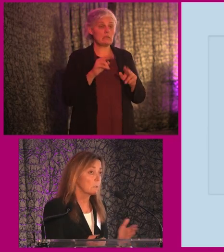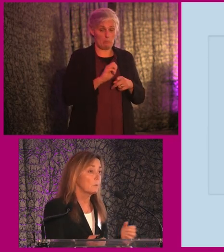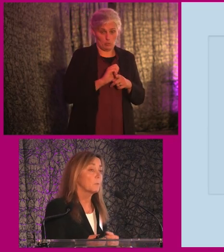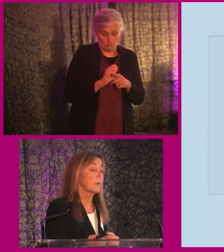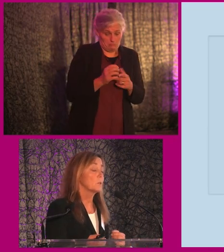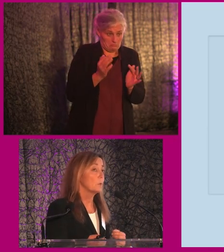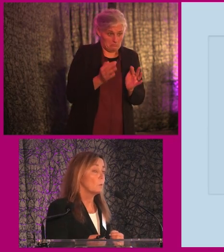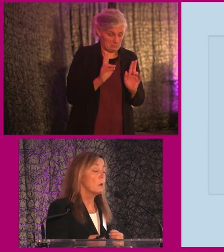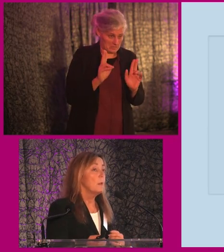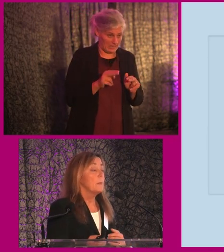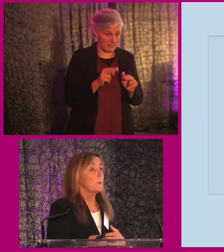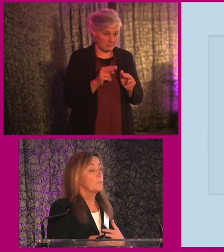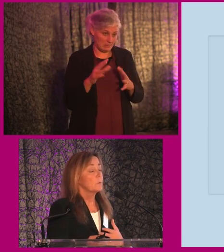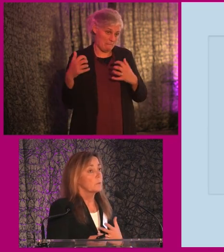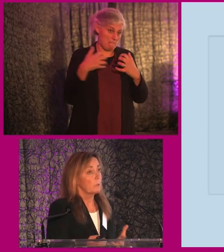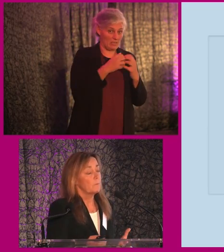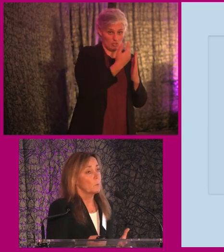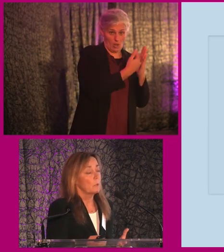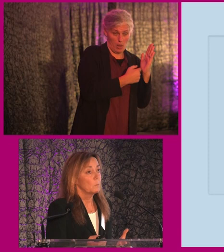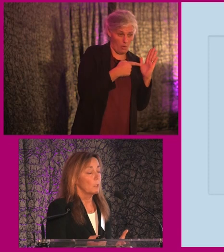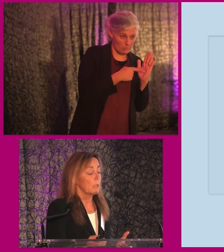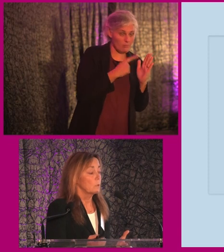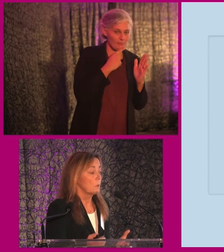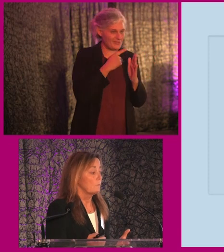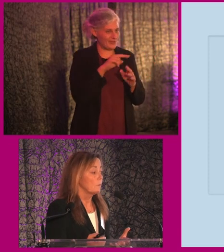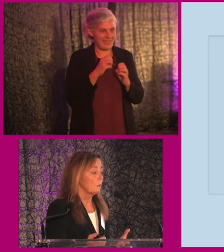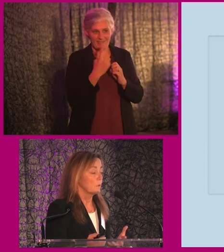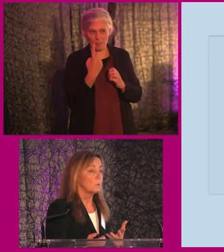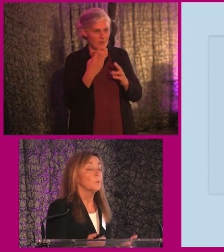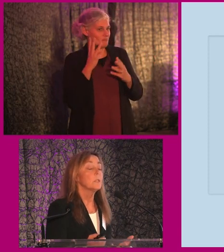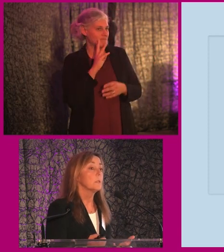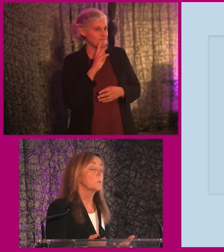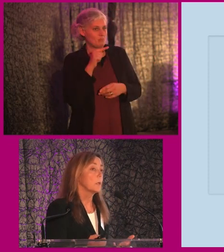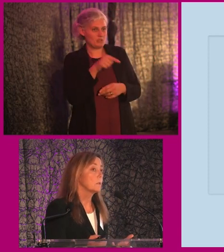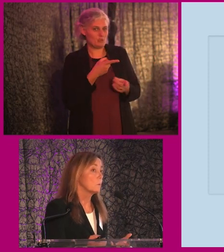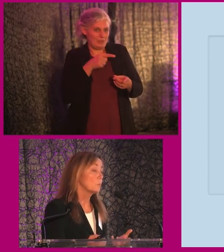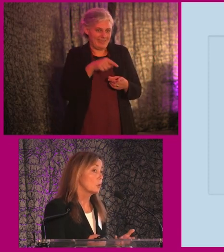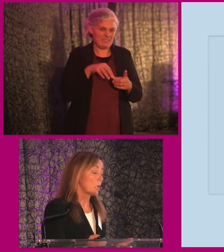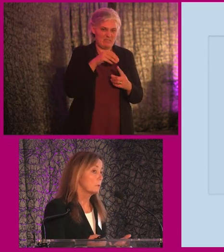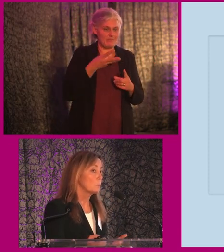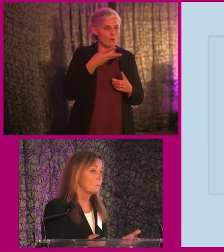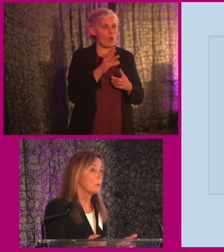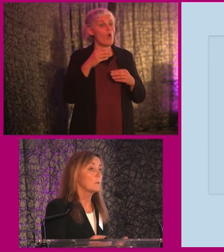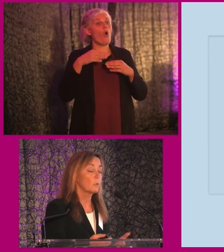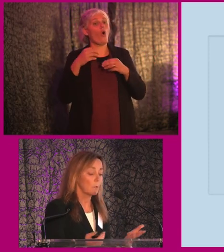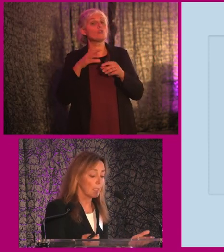It's kind of compliant to the law. But of course, not everyone would like to do it in this way. So the more channels you provide, the more likely